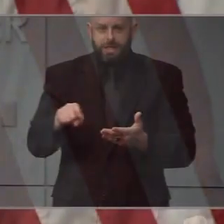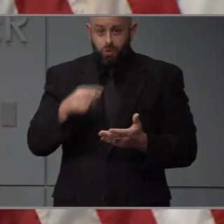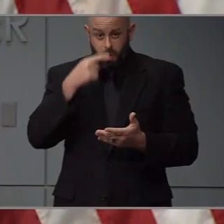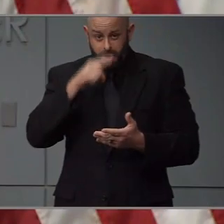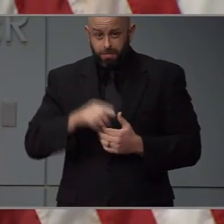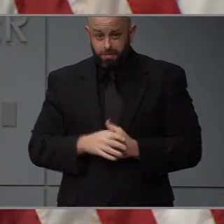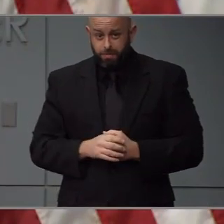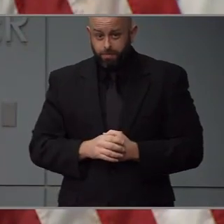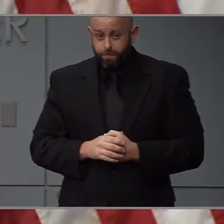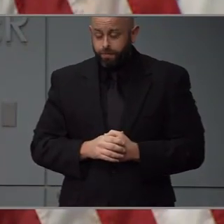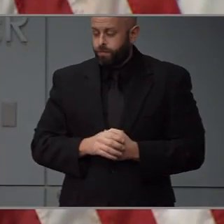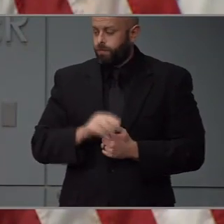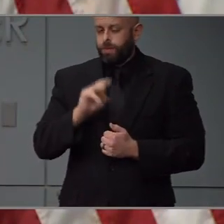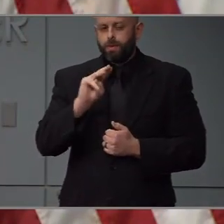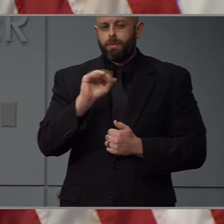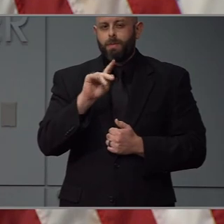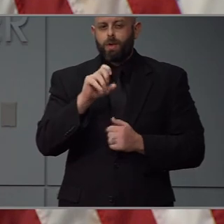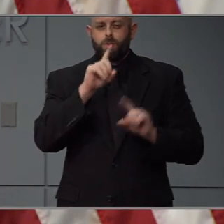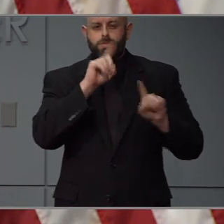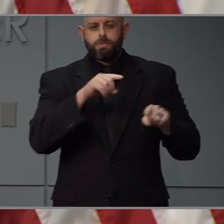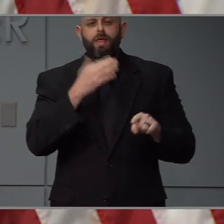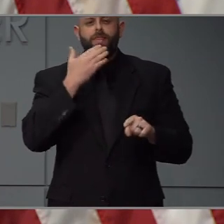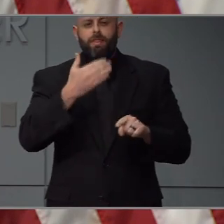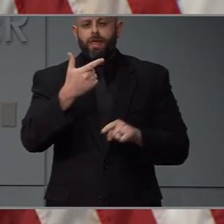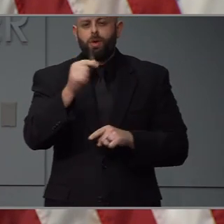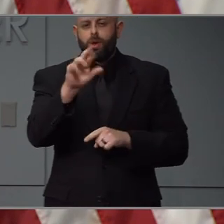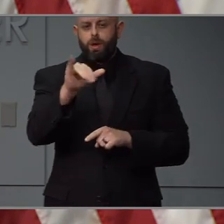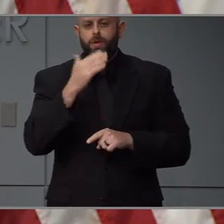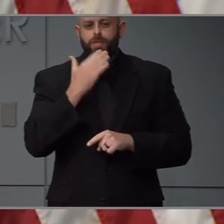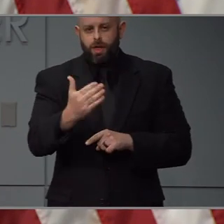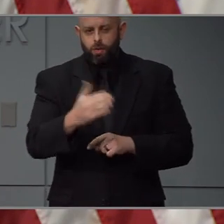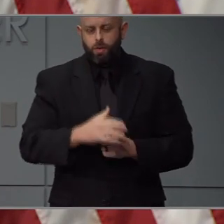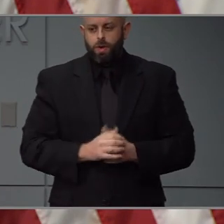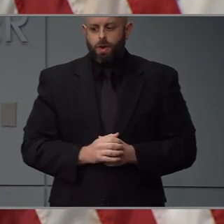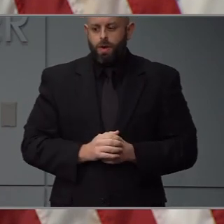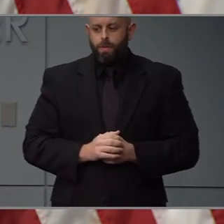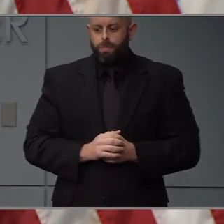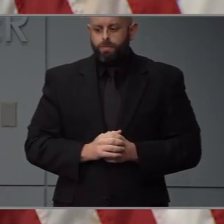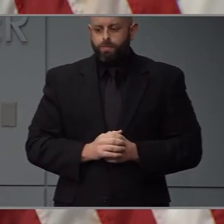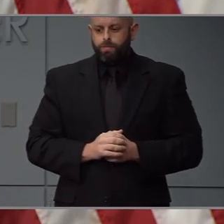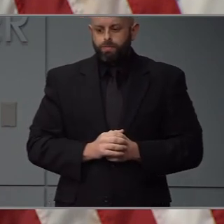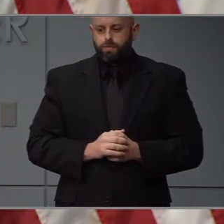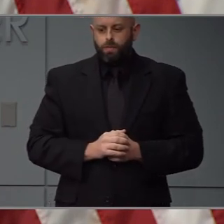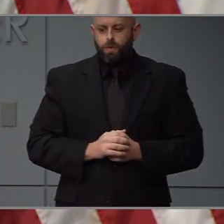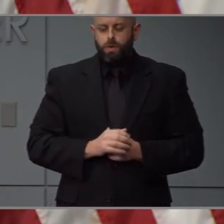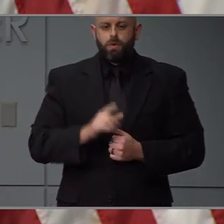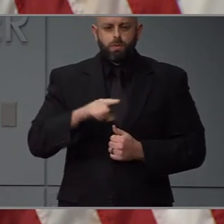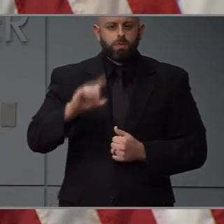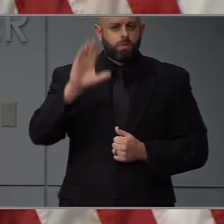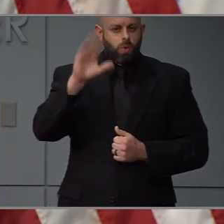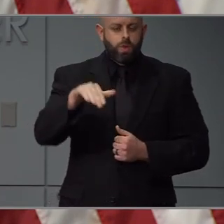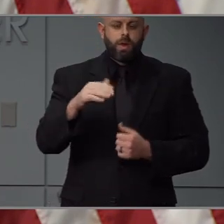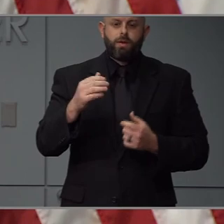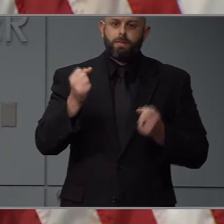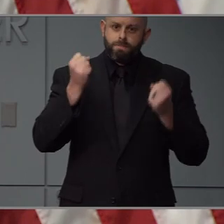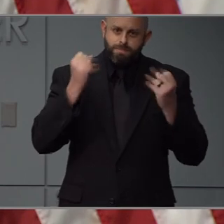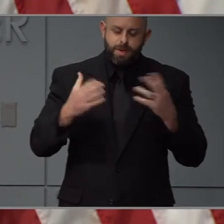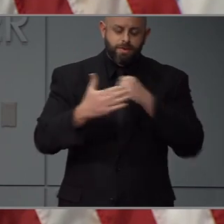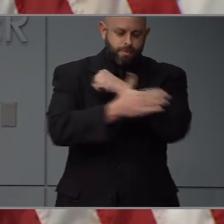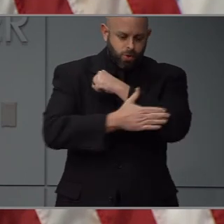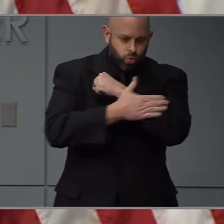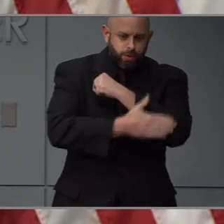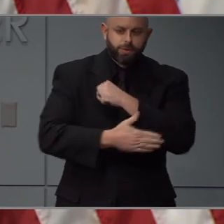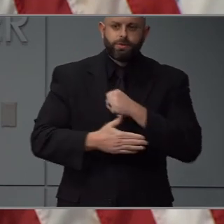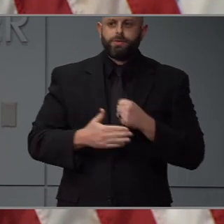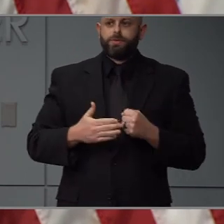Thank you for the question, Gary. As you know, there's international, national, statewide,